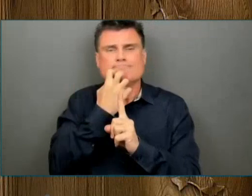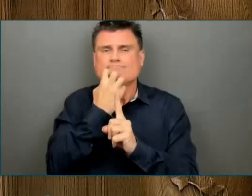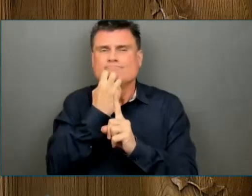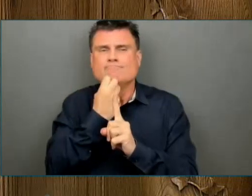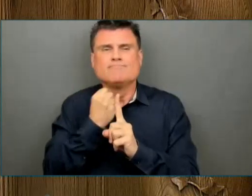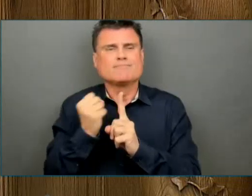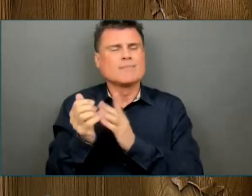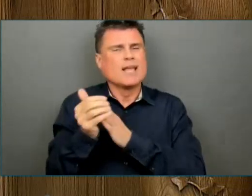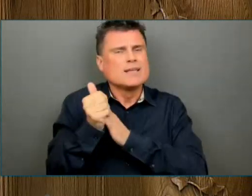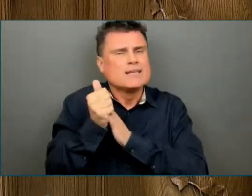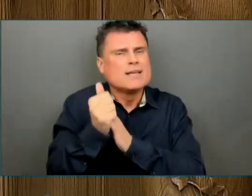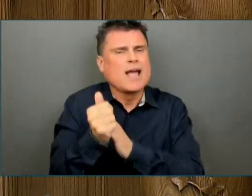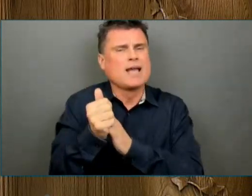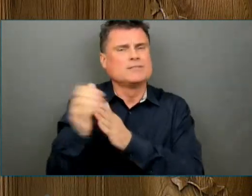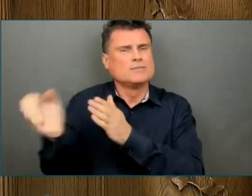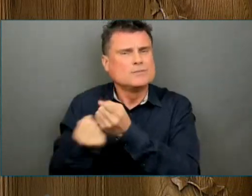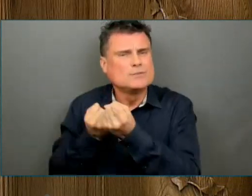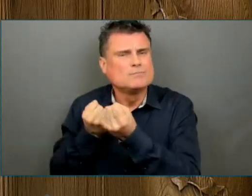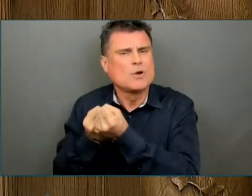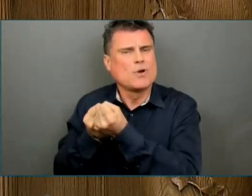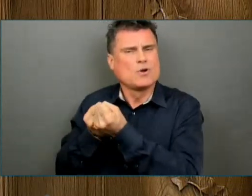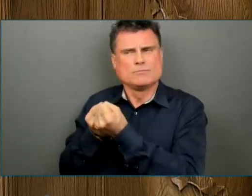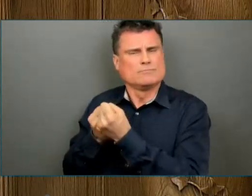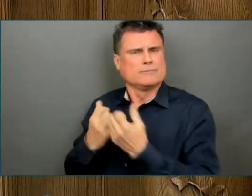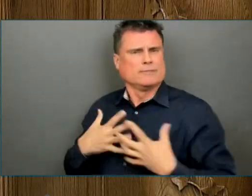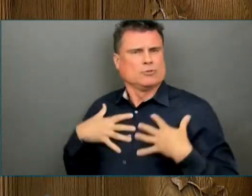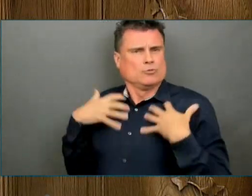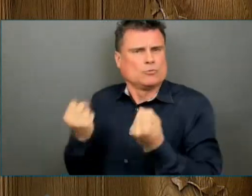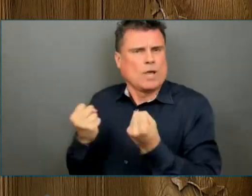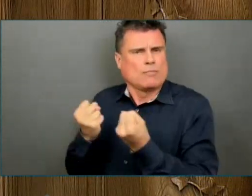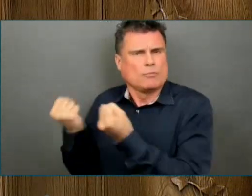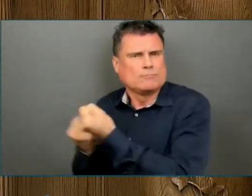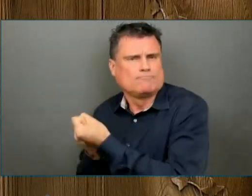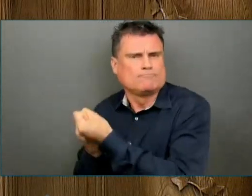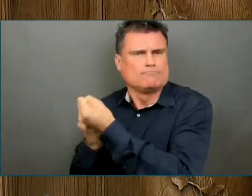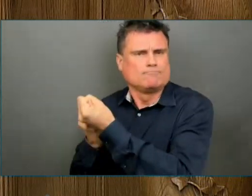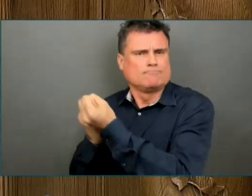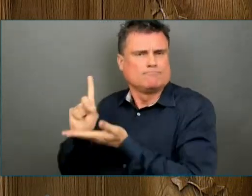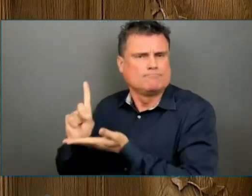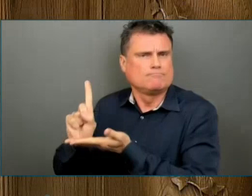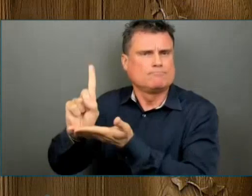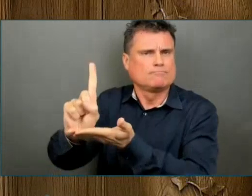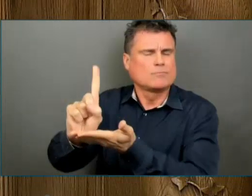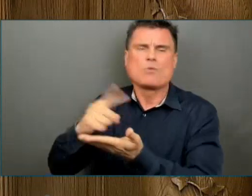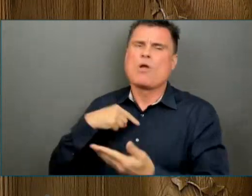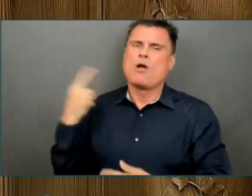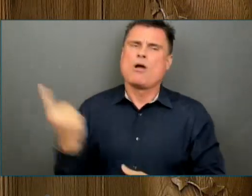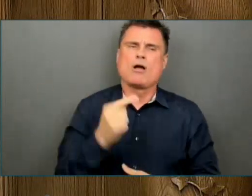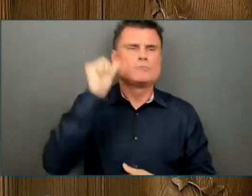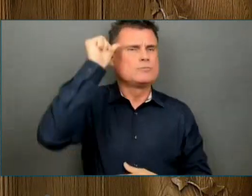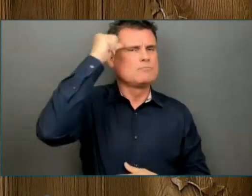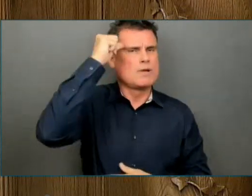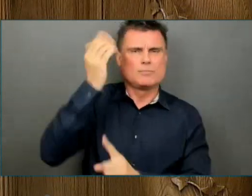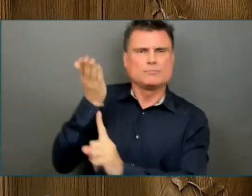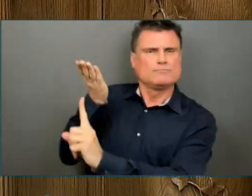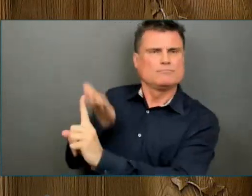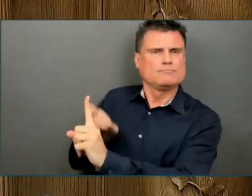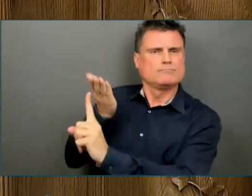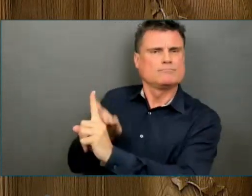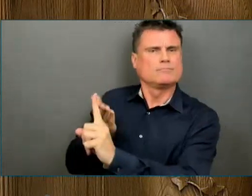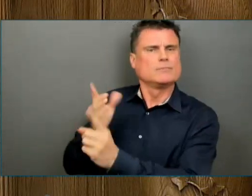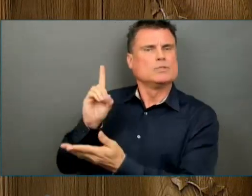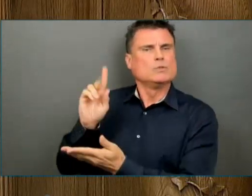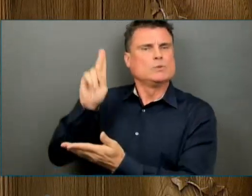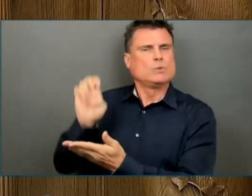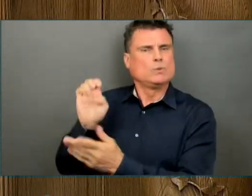his duties as a royal patron, and his ever-keen interest in the lives and work of Canadians. On behalf of all